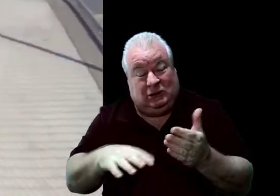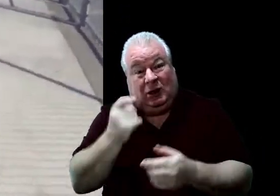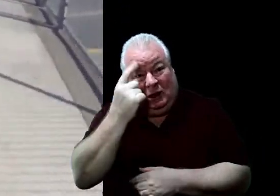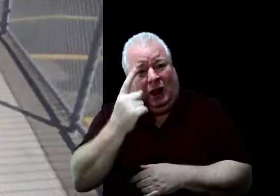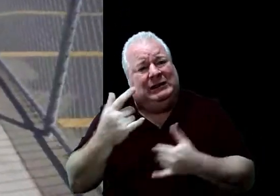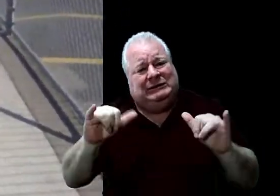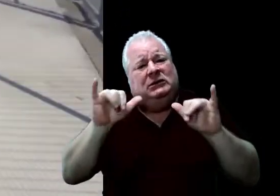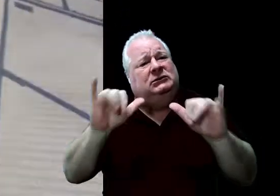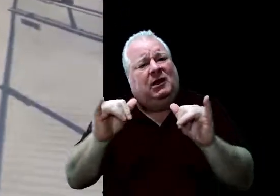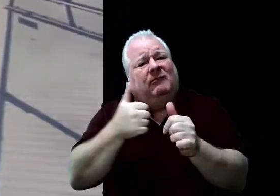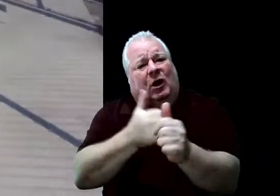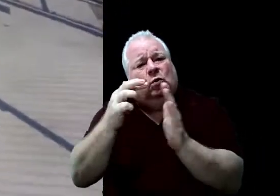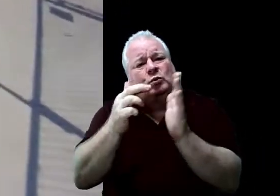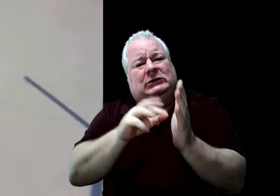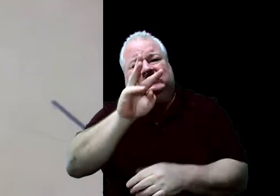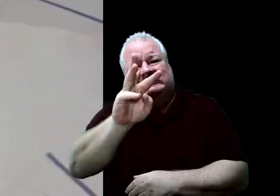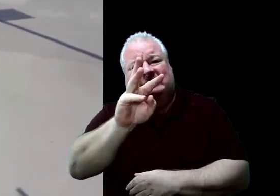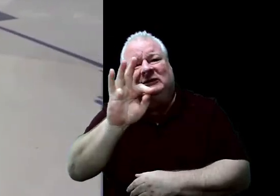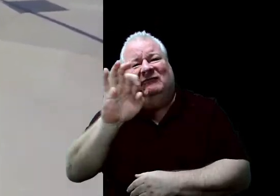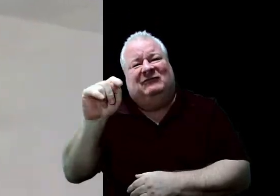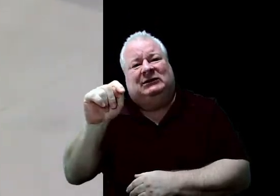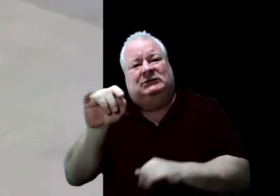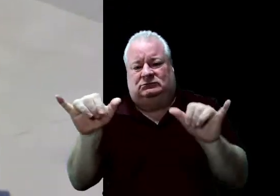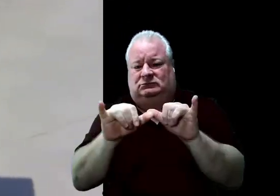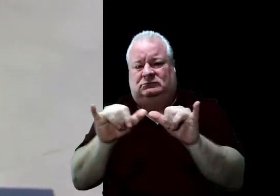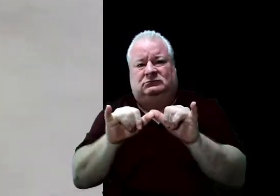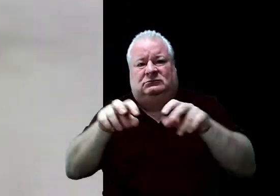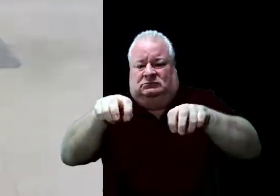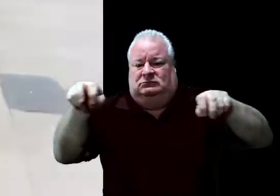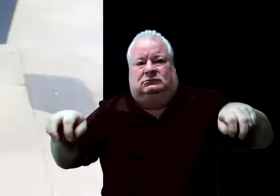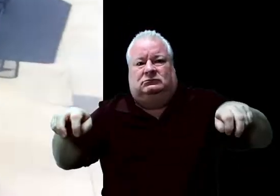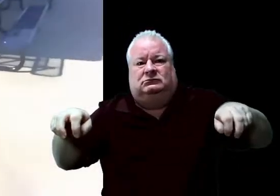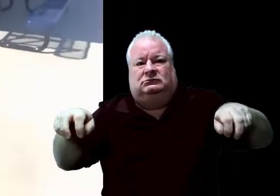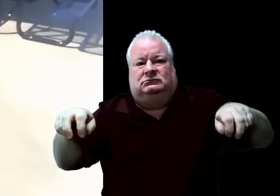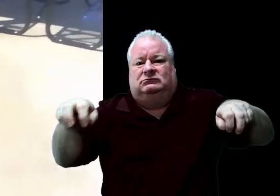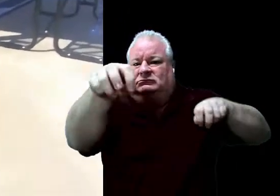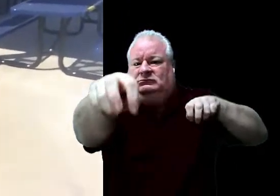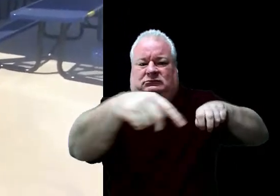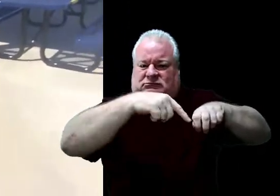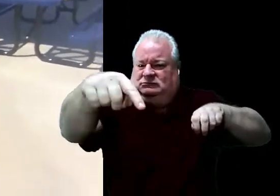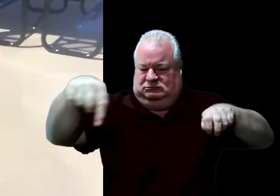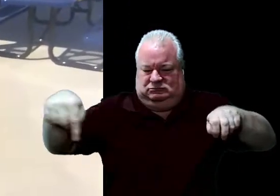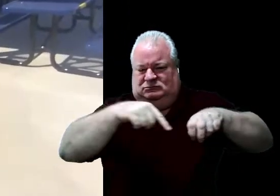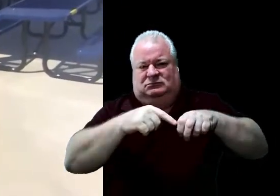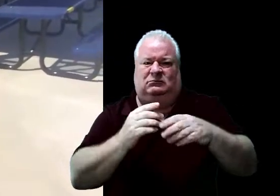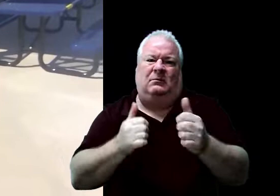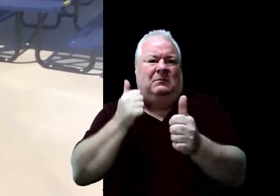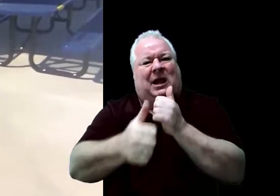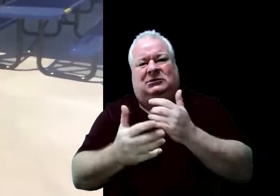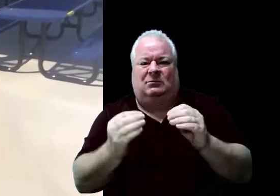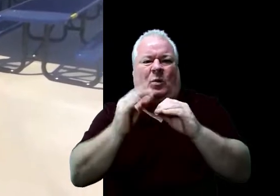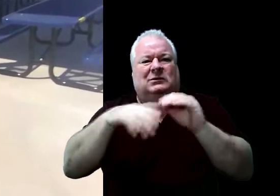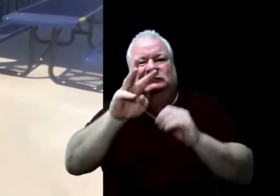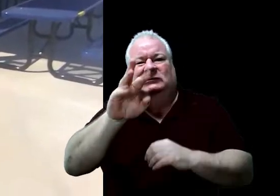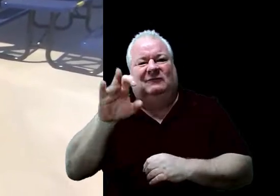of social distance. So that's a great thing. We won't have that many students here in the beginning,